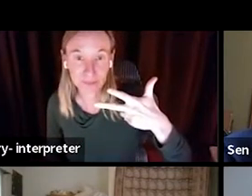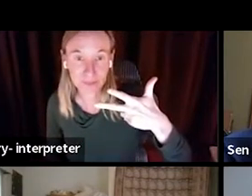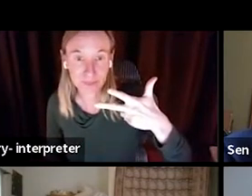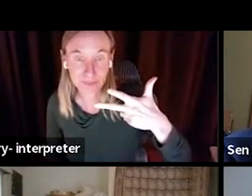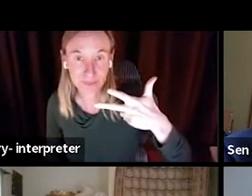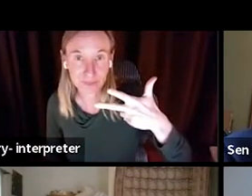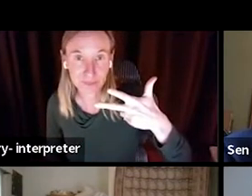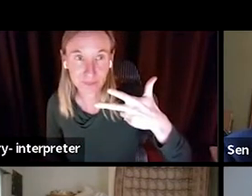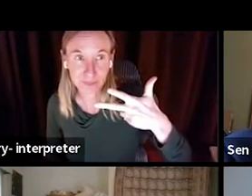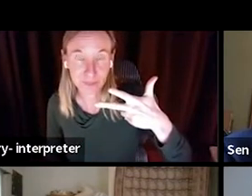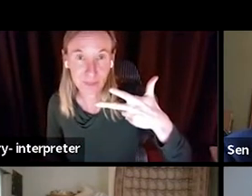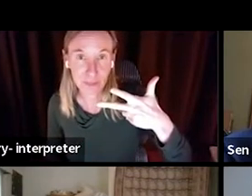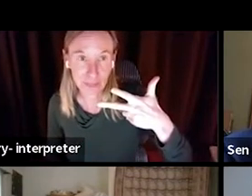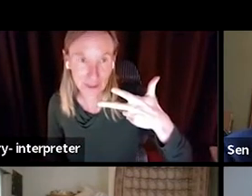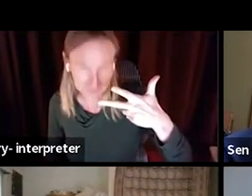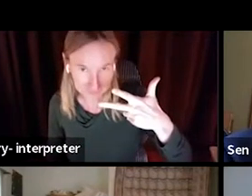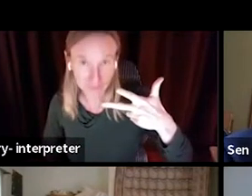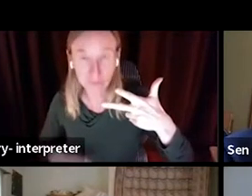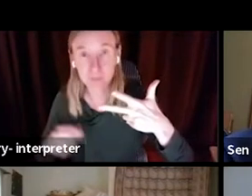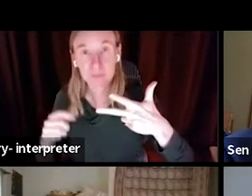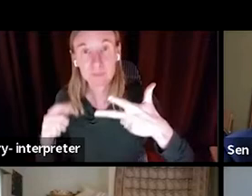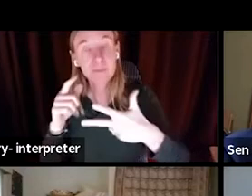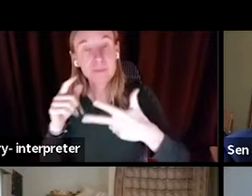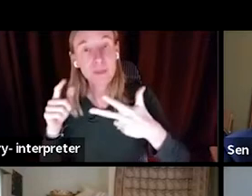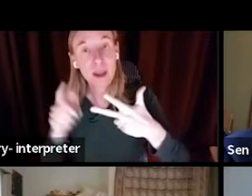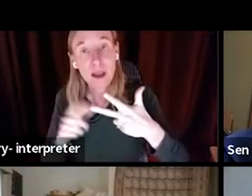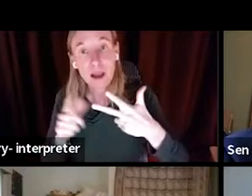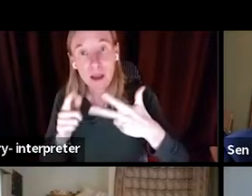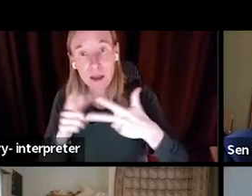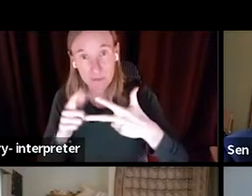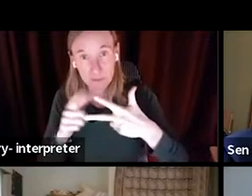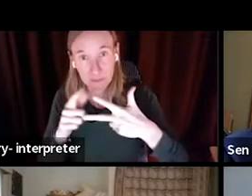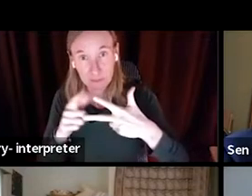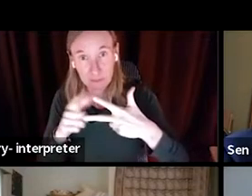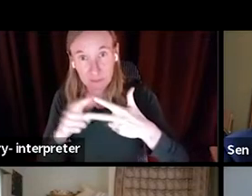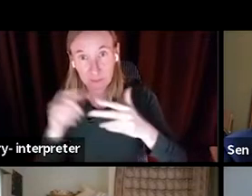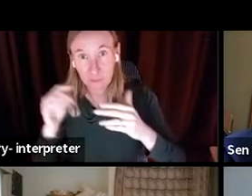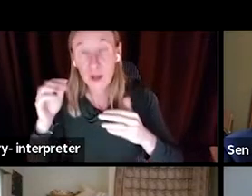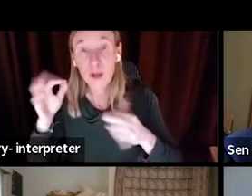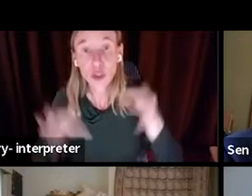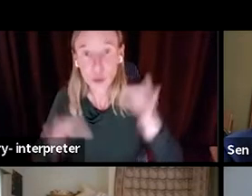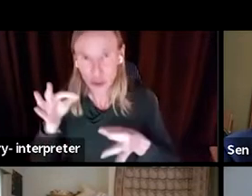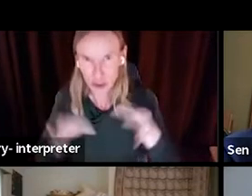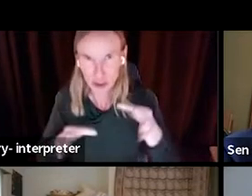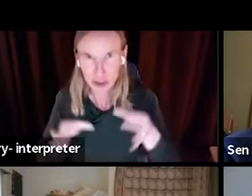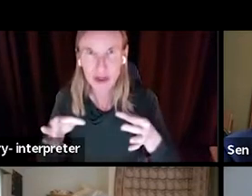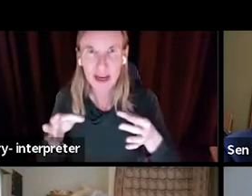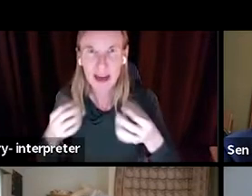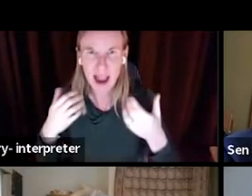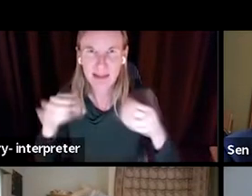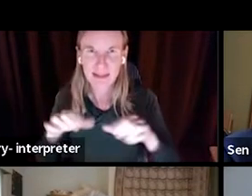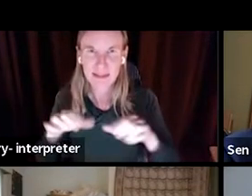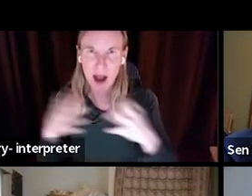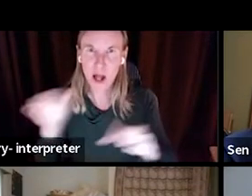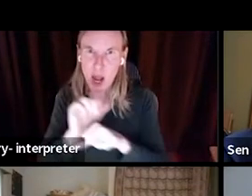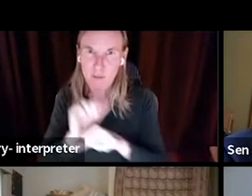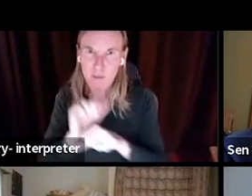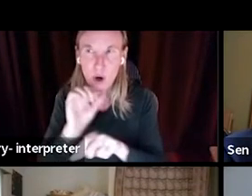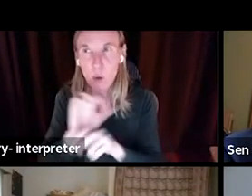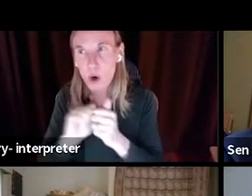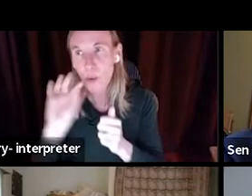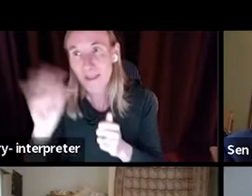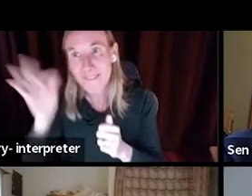The judiciary has done a lot of work on this already. They've worked with federal partners and